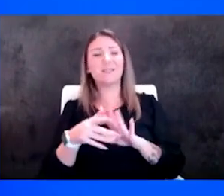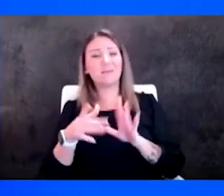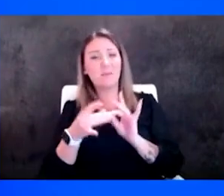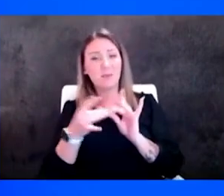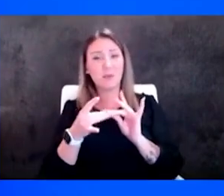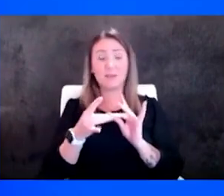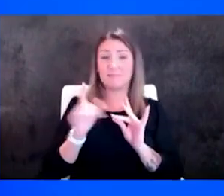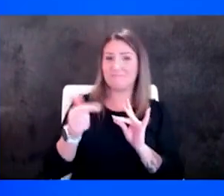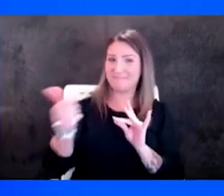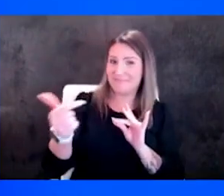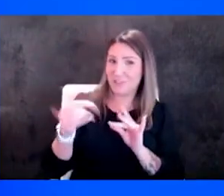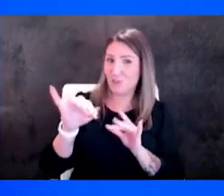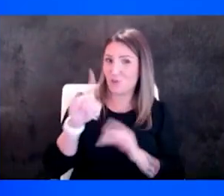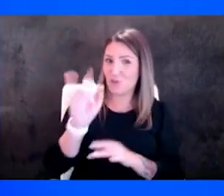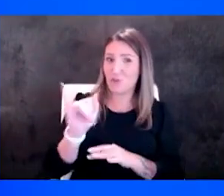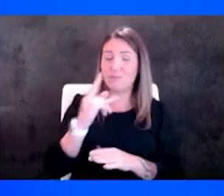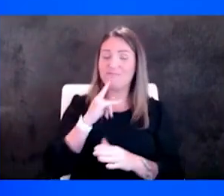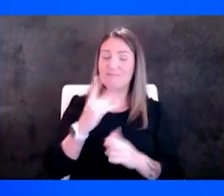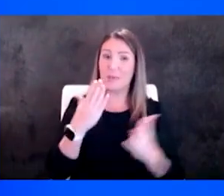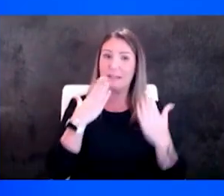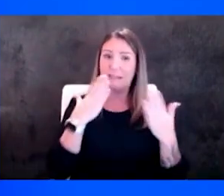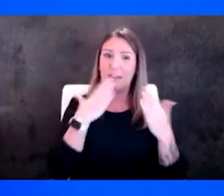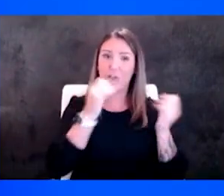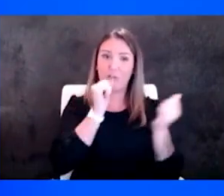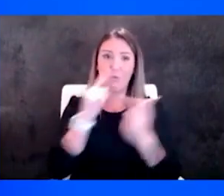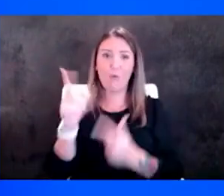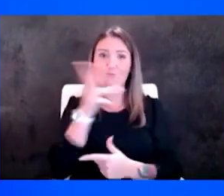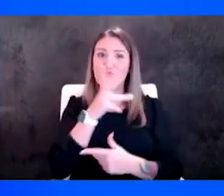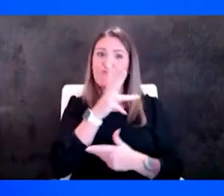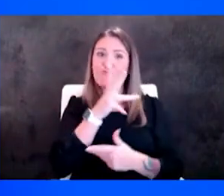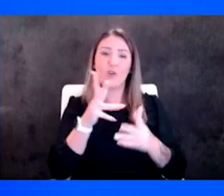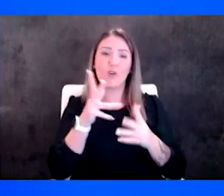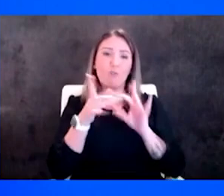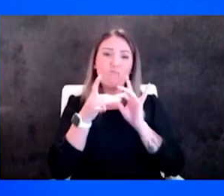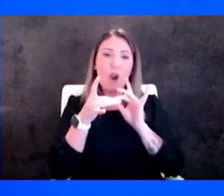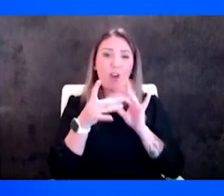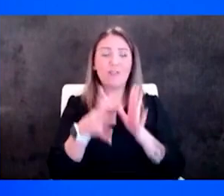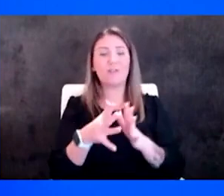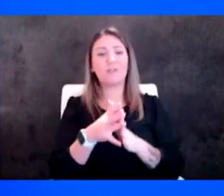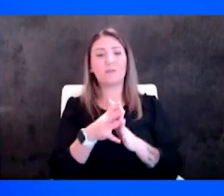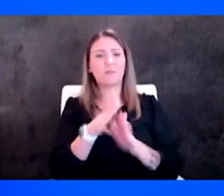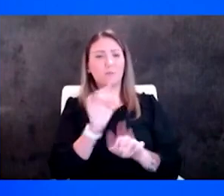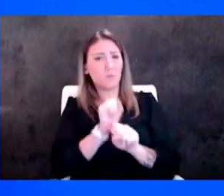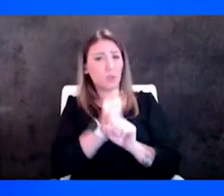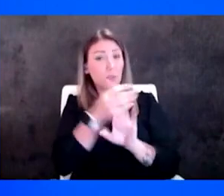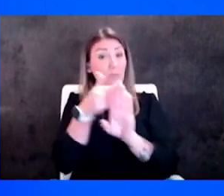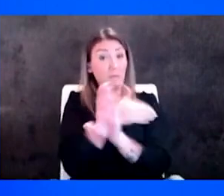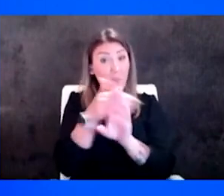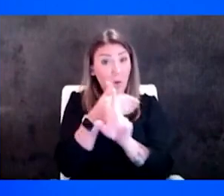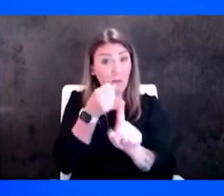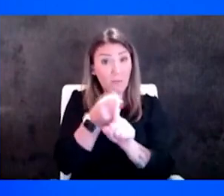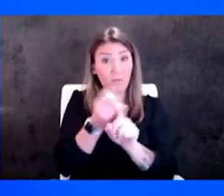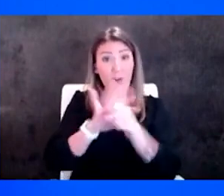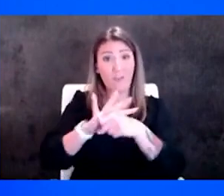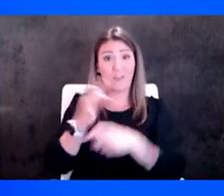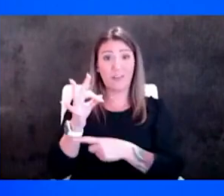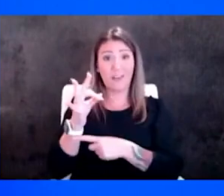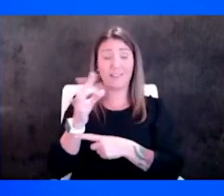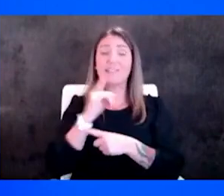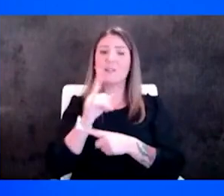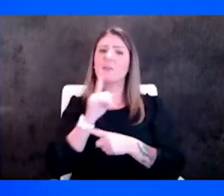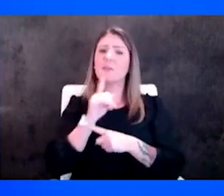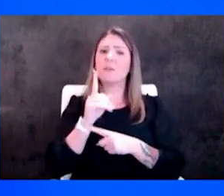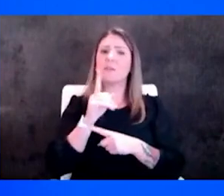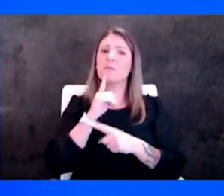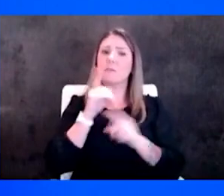i'd like to to thank all of our rural partners who have worked very hard prior to the pandemic to really measurably improve